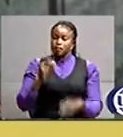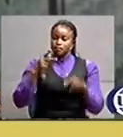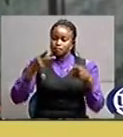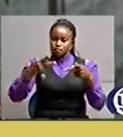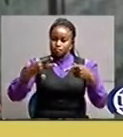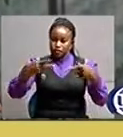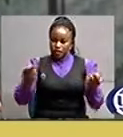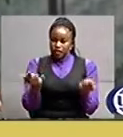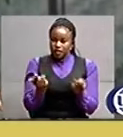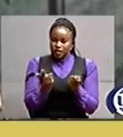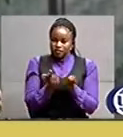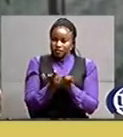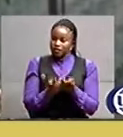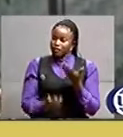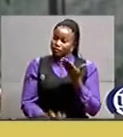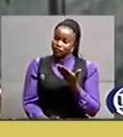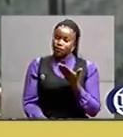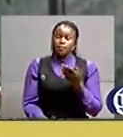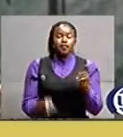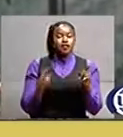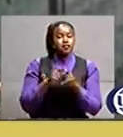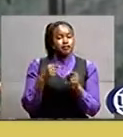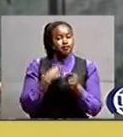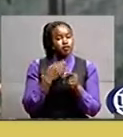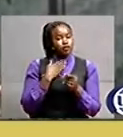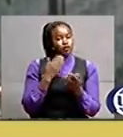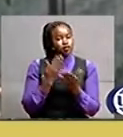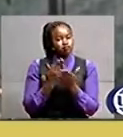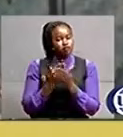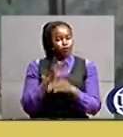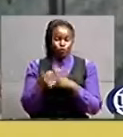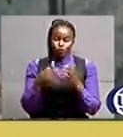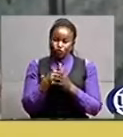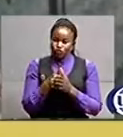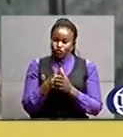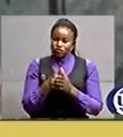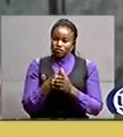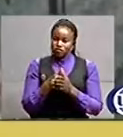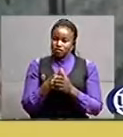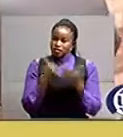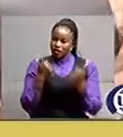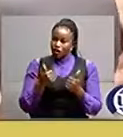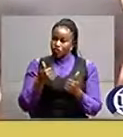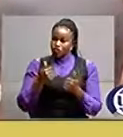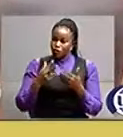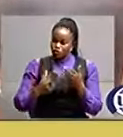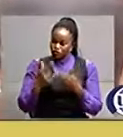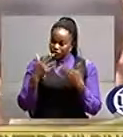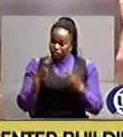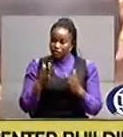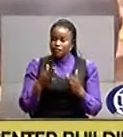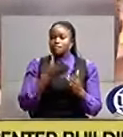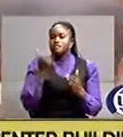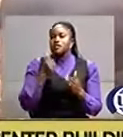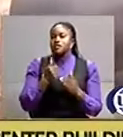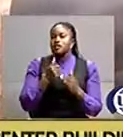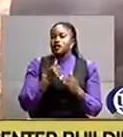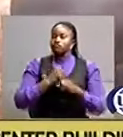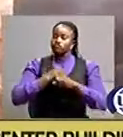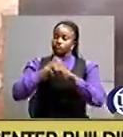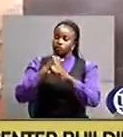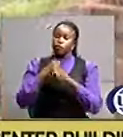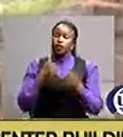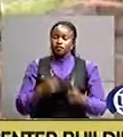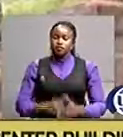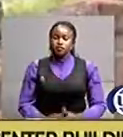i want to employ you to keep them in good shape lieutenant general musanyufu hails